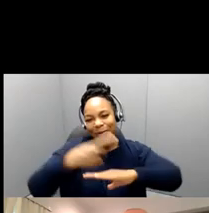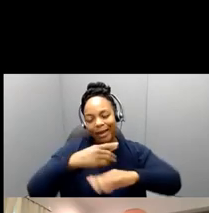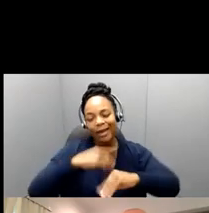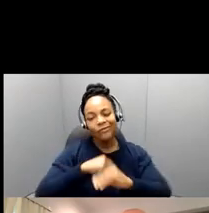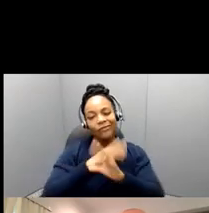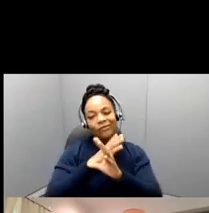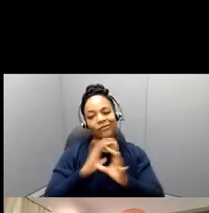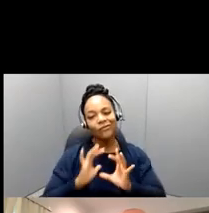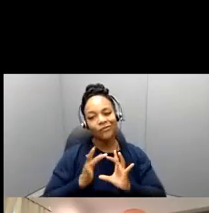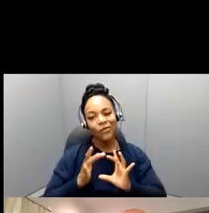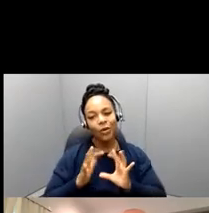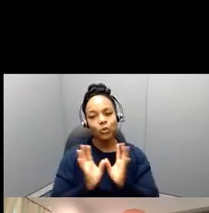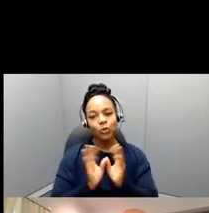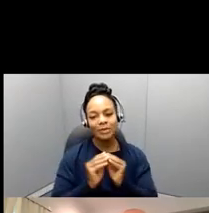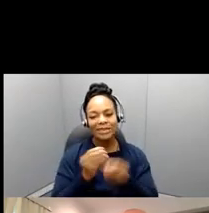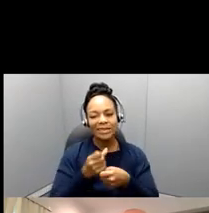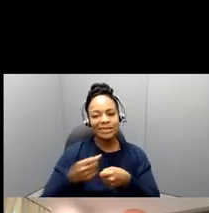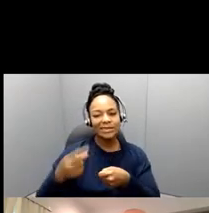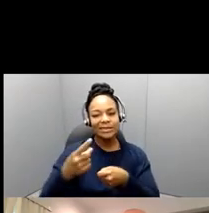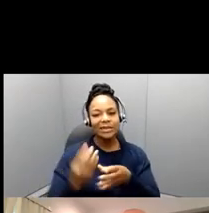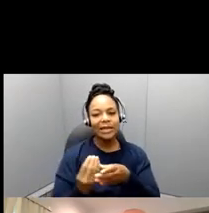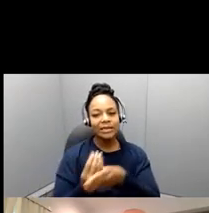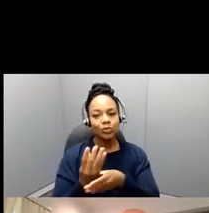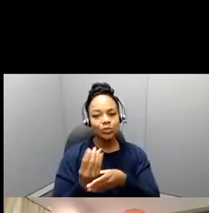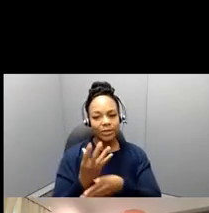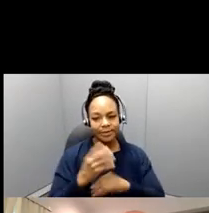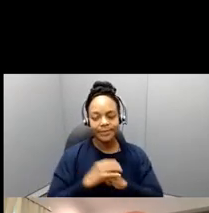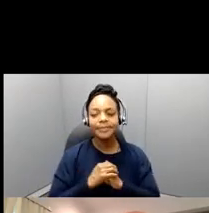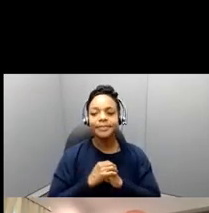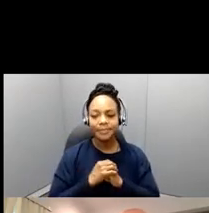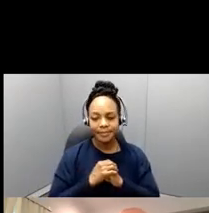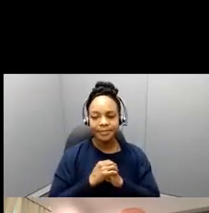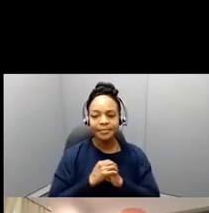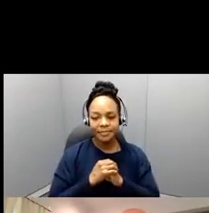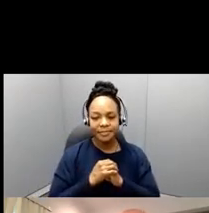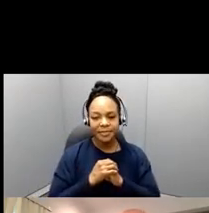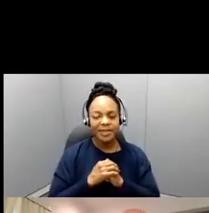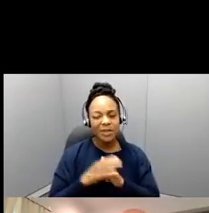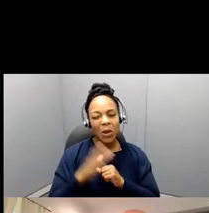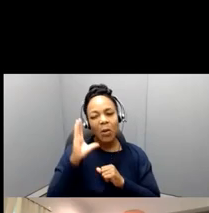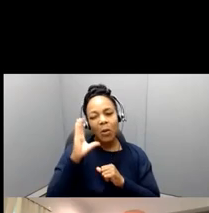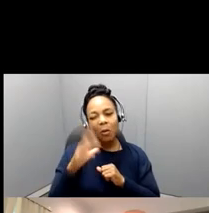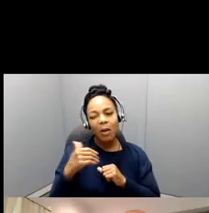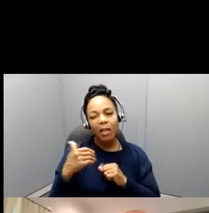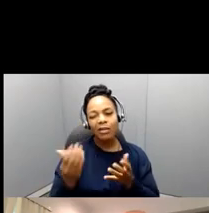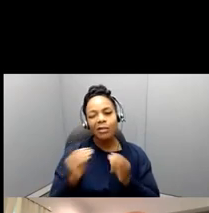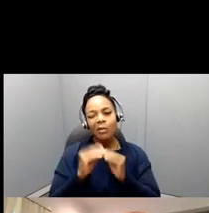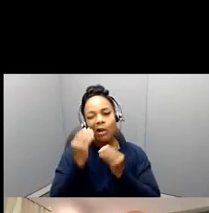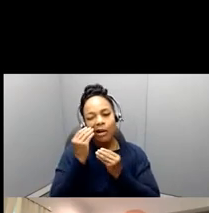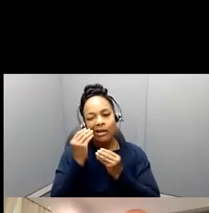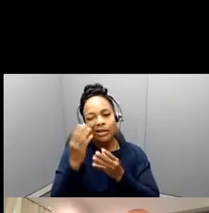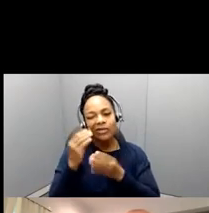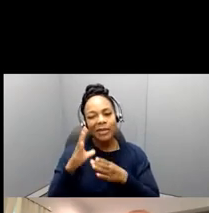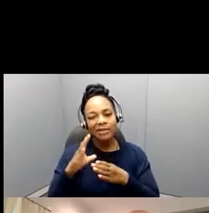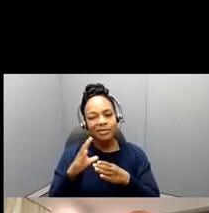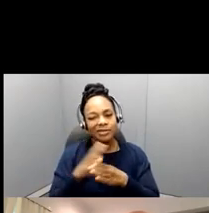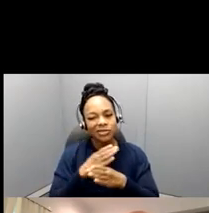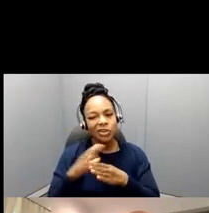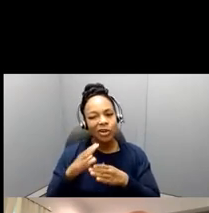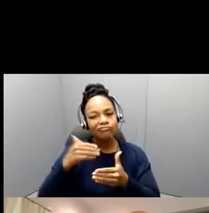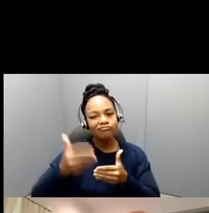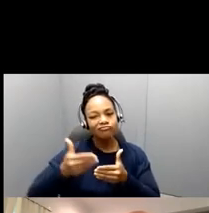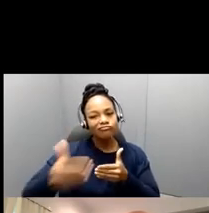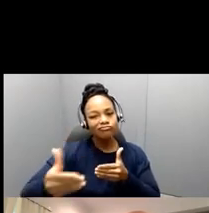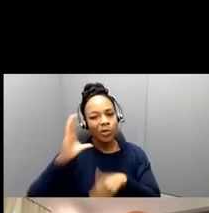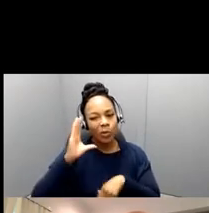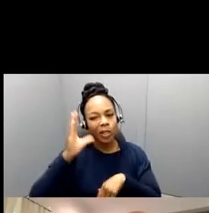next spring. And so some more things will be, more announcements about that meeting will be forthcoming in the months